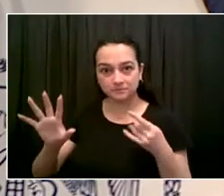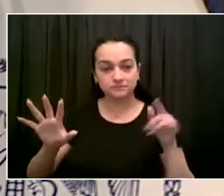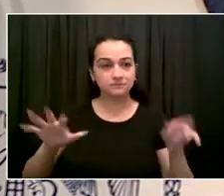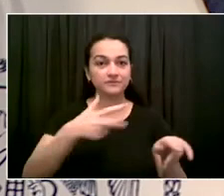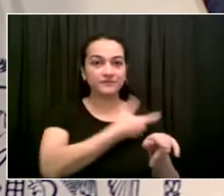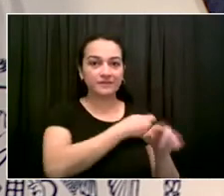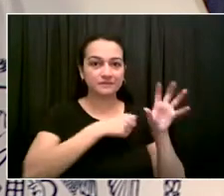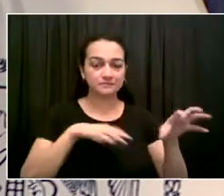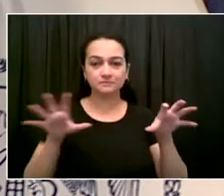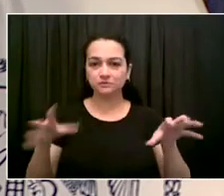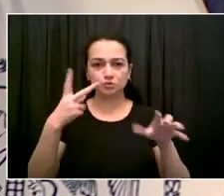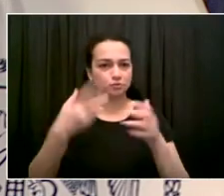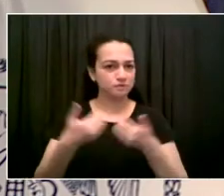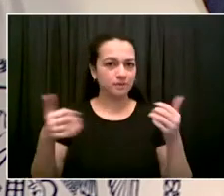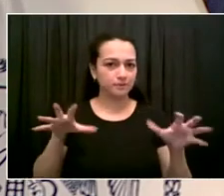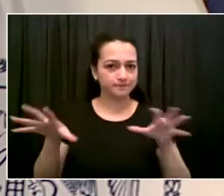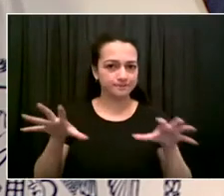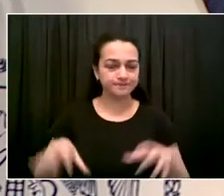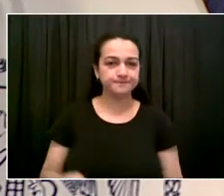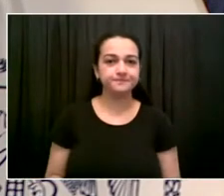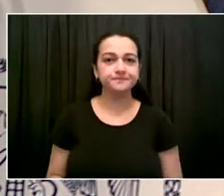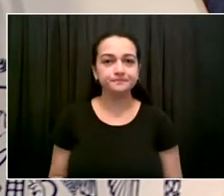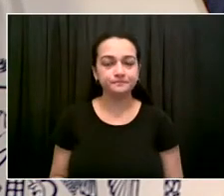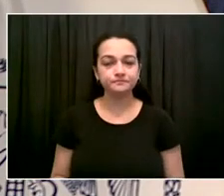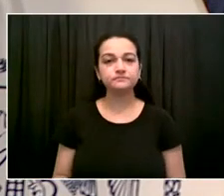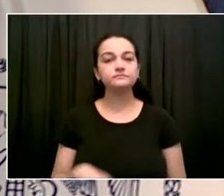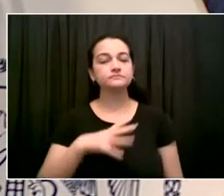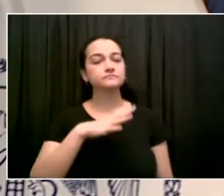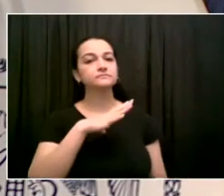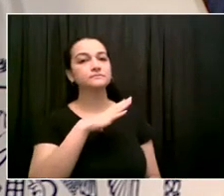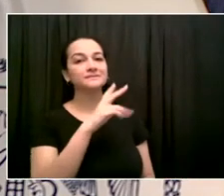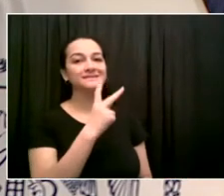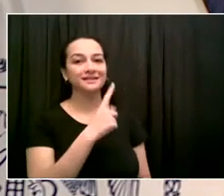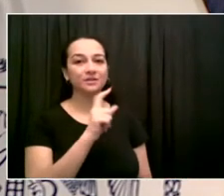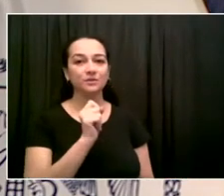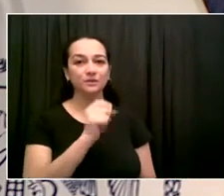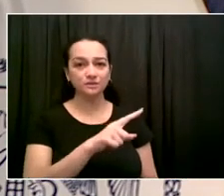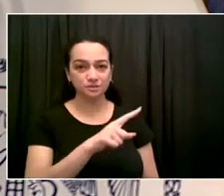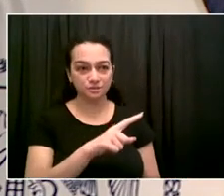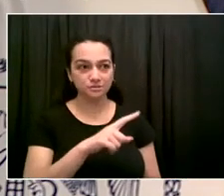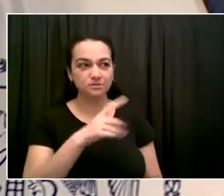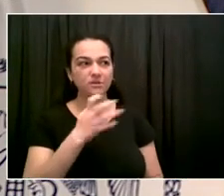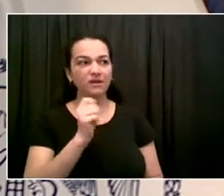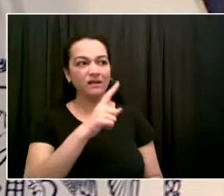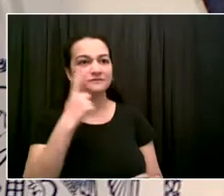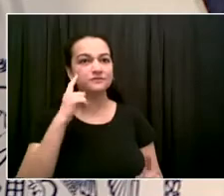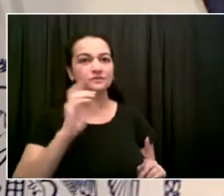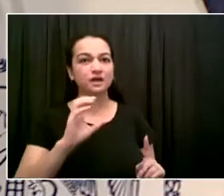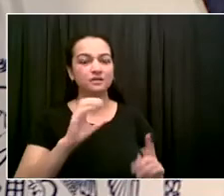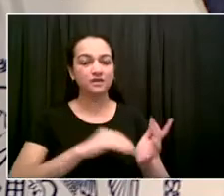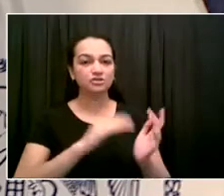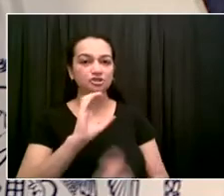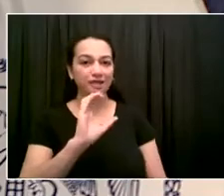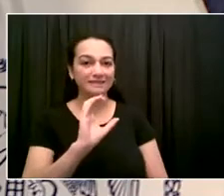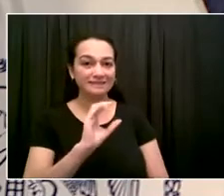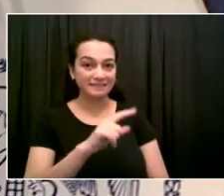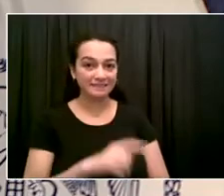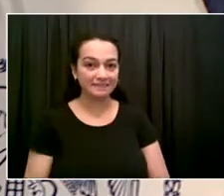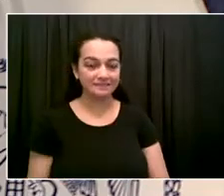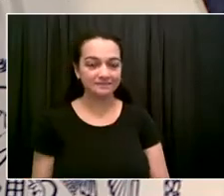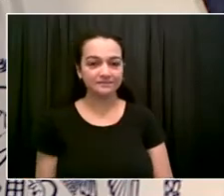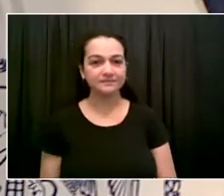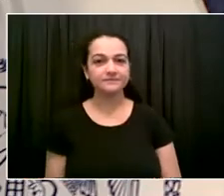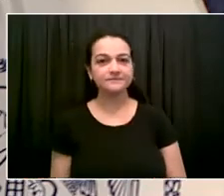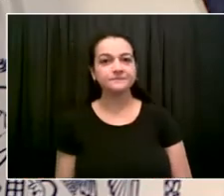Dr. Chotsky, but I did want to ask, this recommendation from the CDC that vaccinated